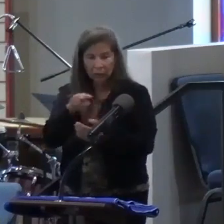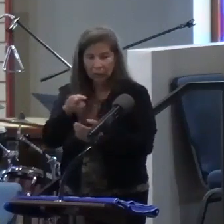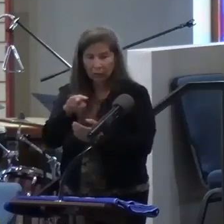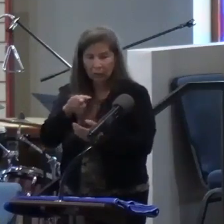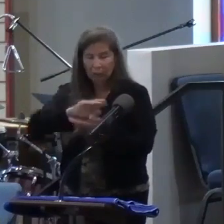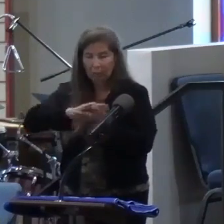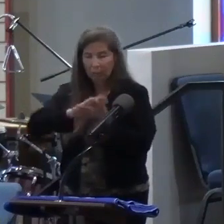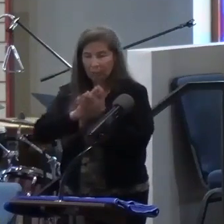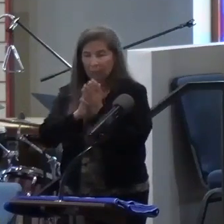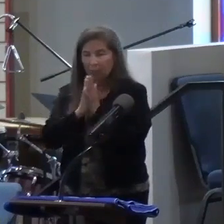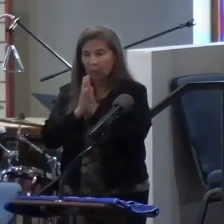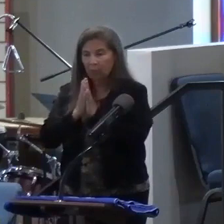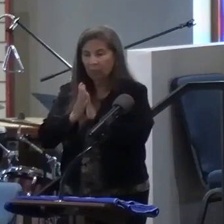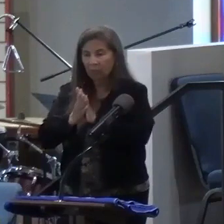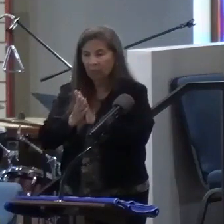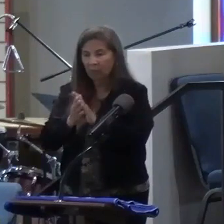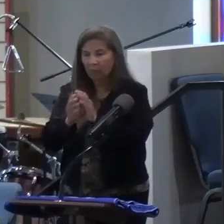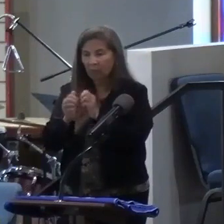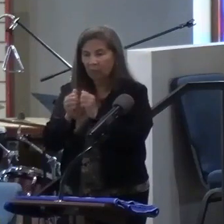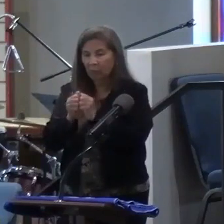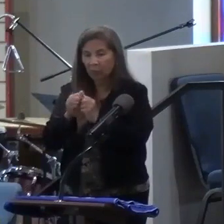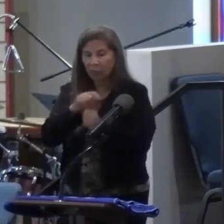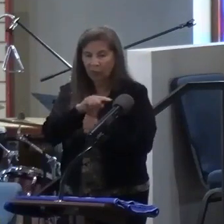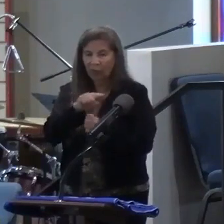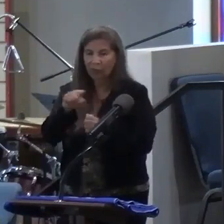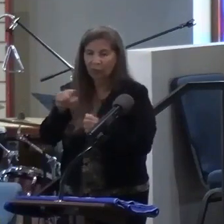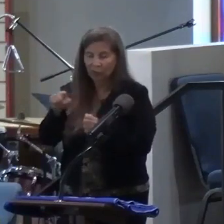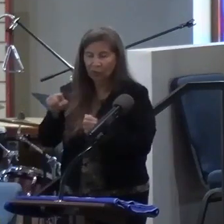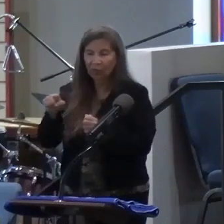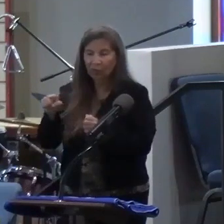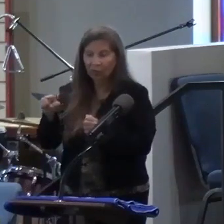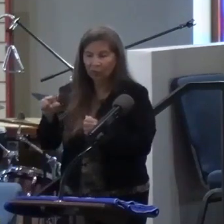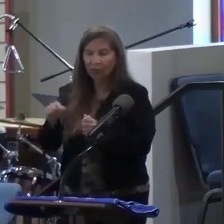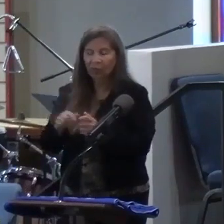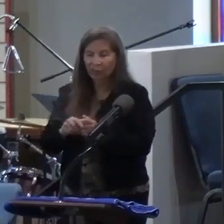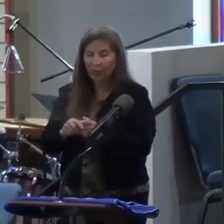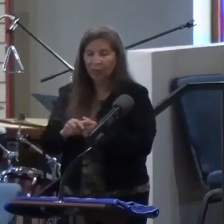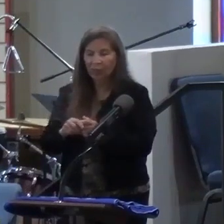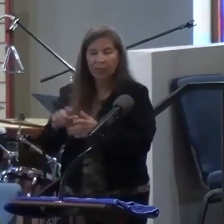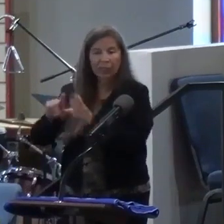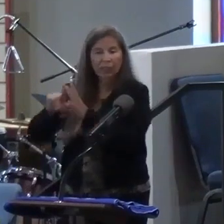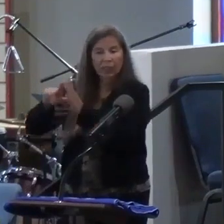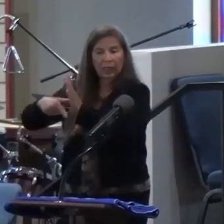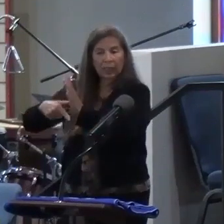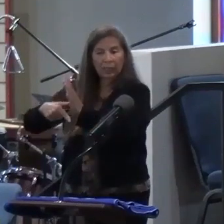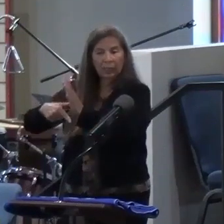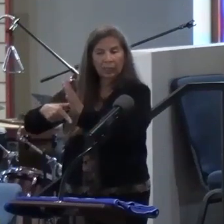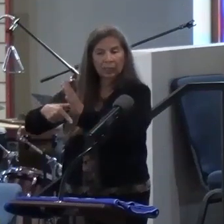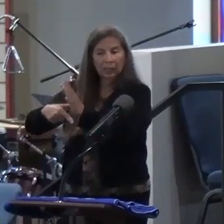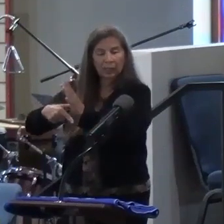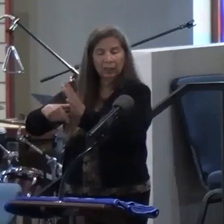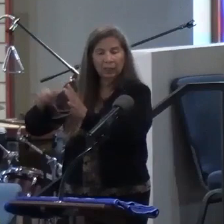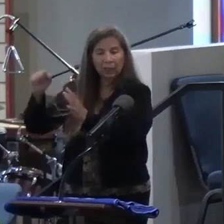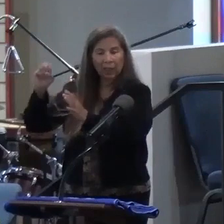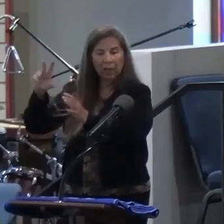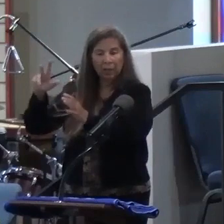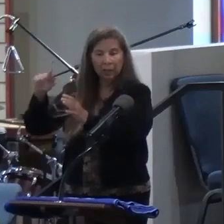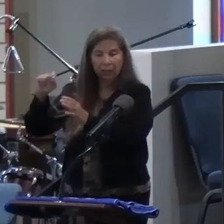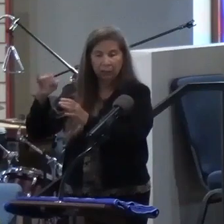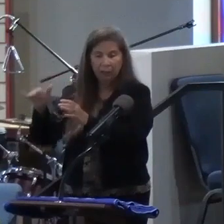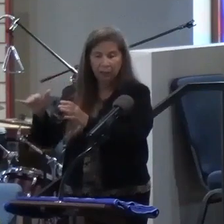he said, peace be with you. And later on, as Scotty read, he'll say it again,